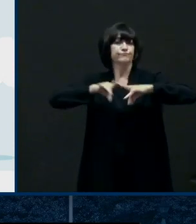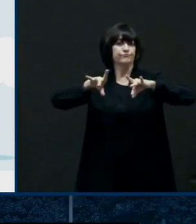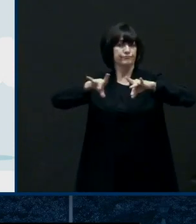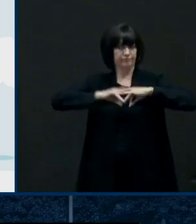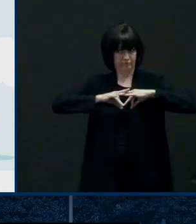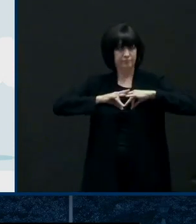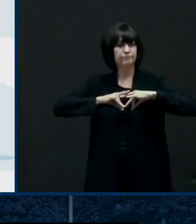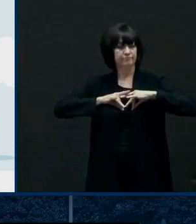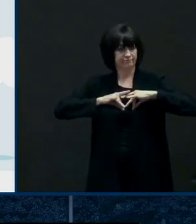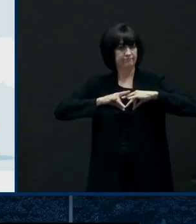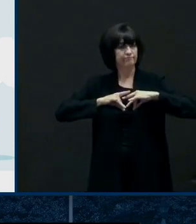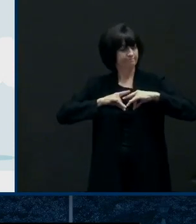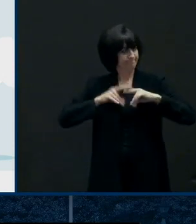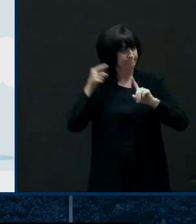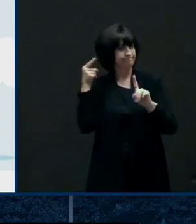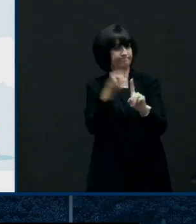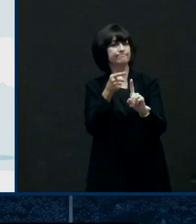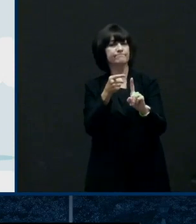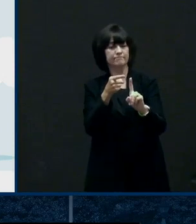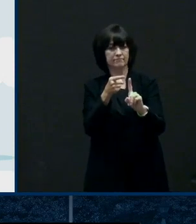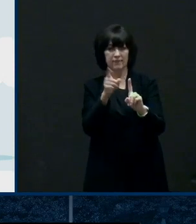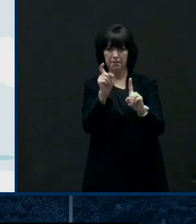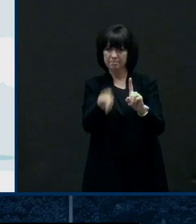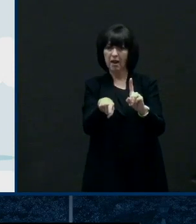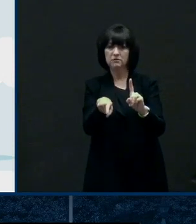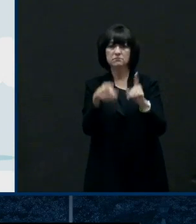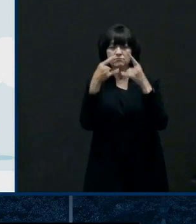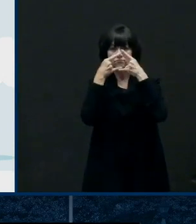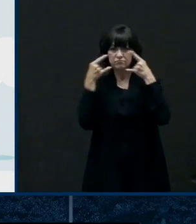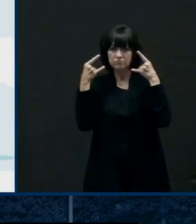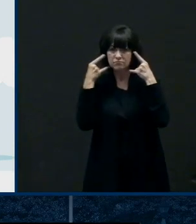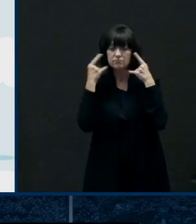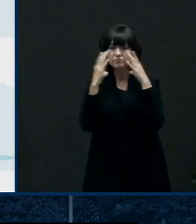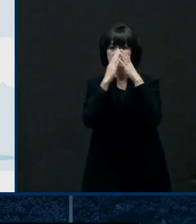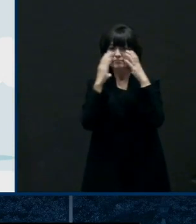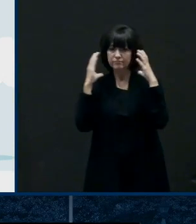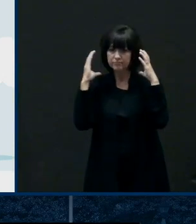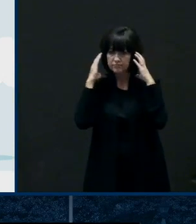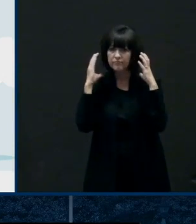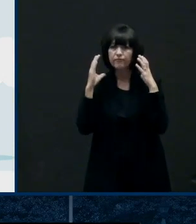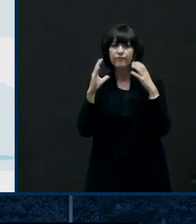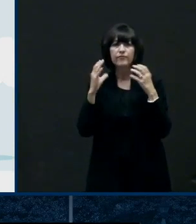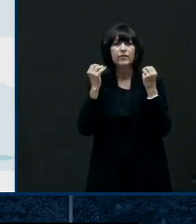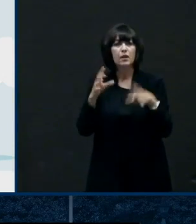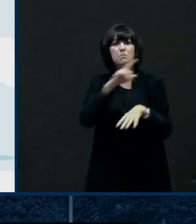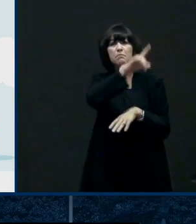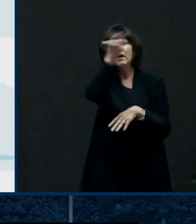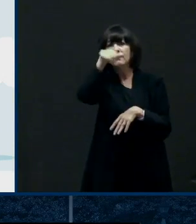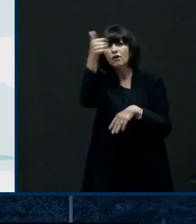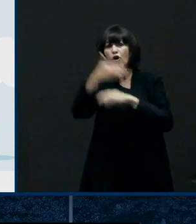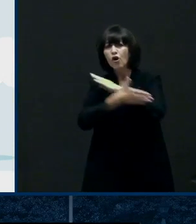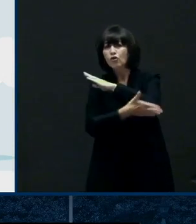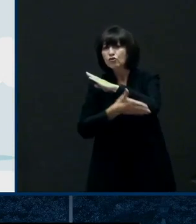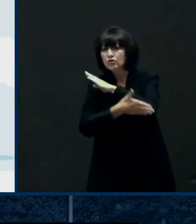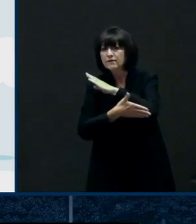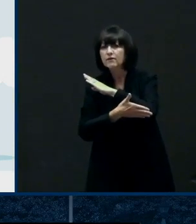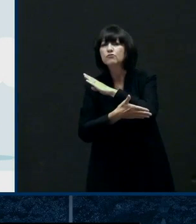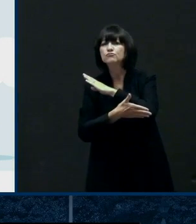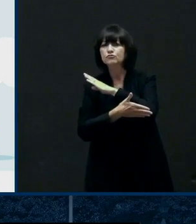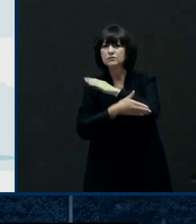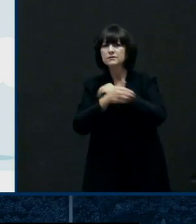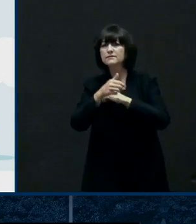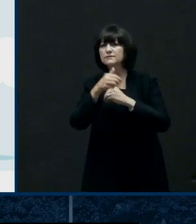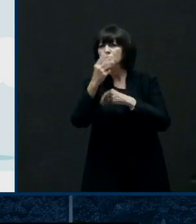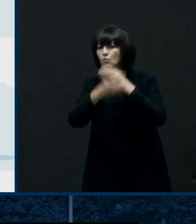many in different places across the country or the world these super spreader events almost always involve